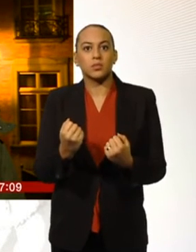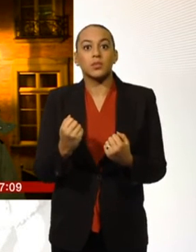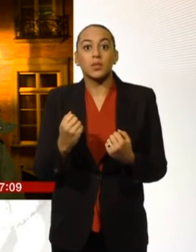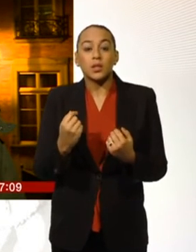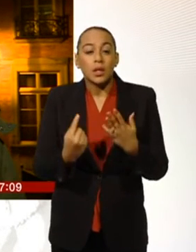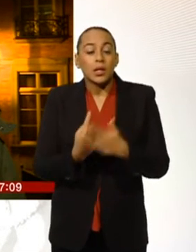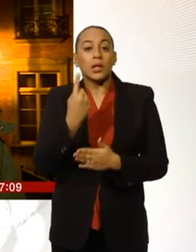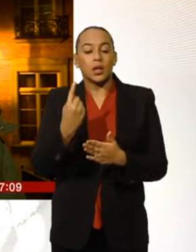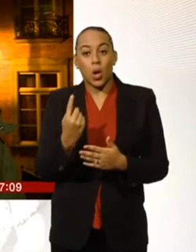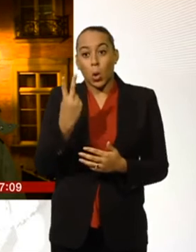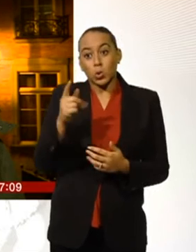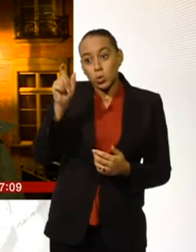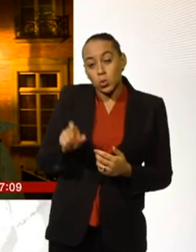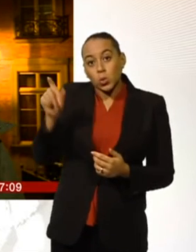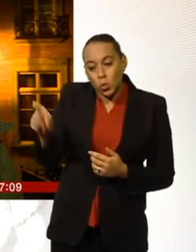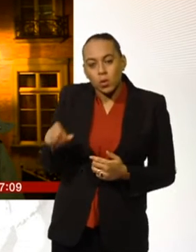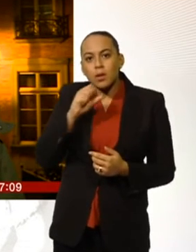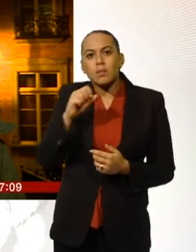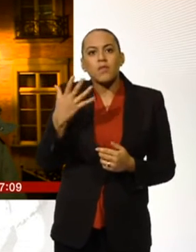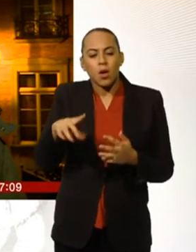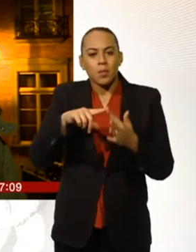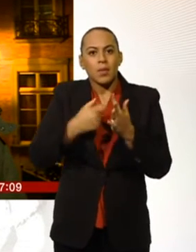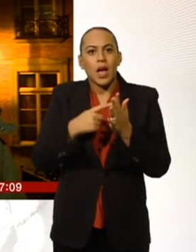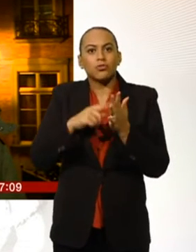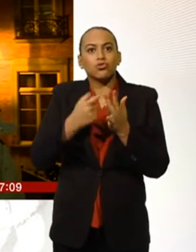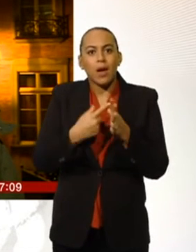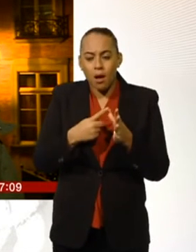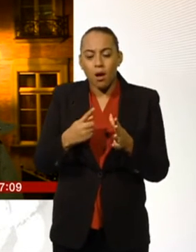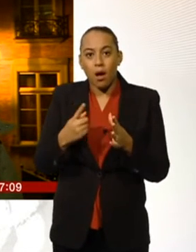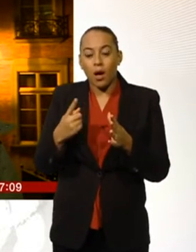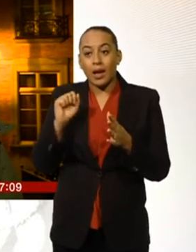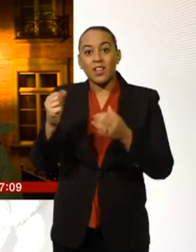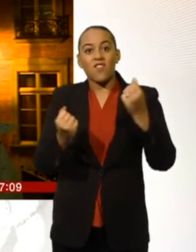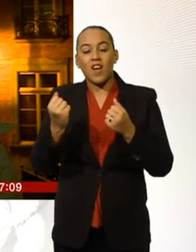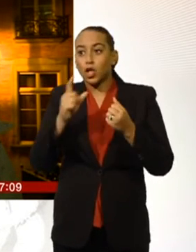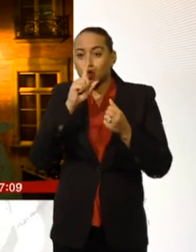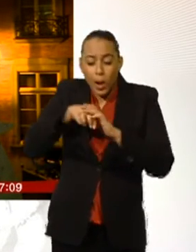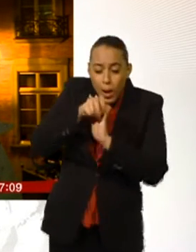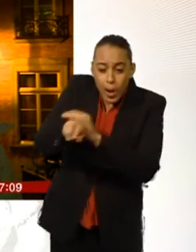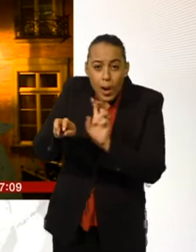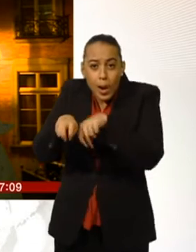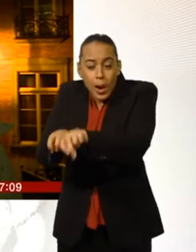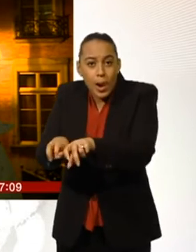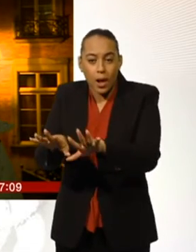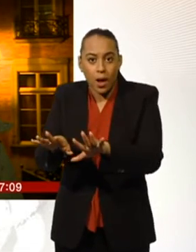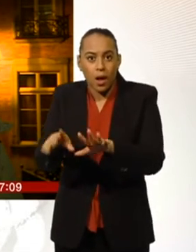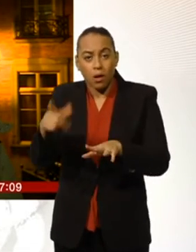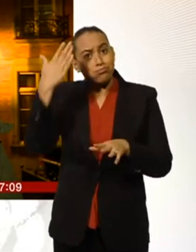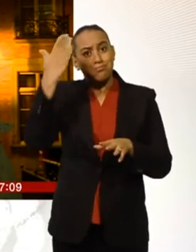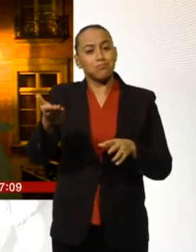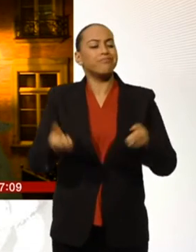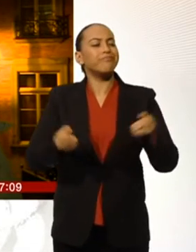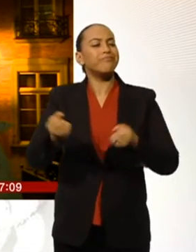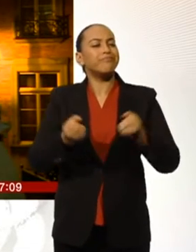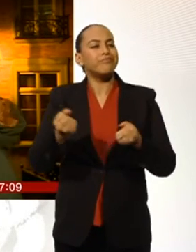into his van. They were caught by sniffer dogs and she was caught as well. He was taken into custody. This is back in October and his